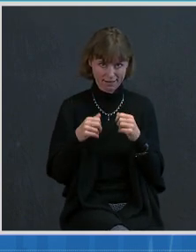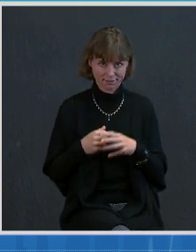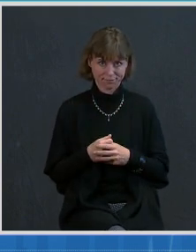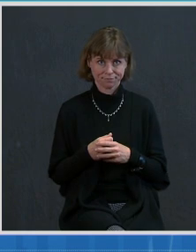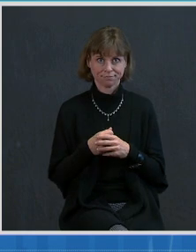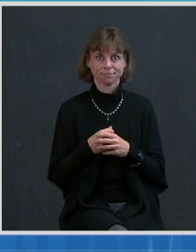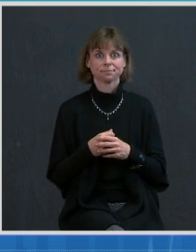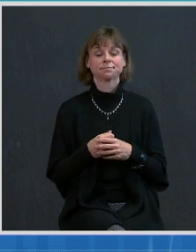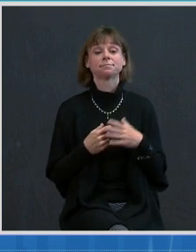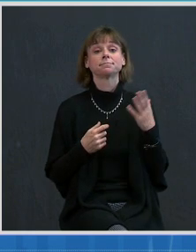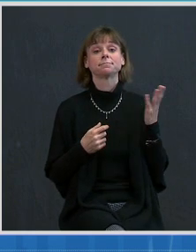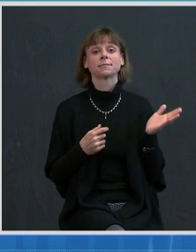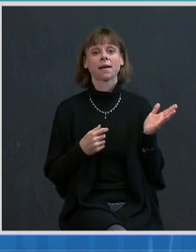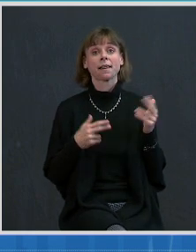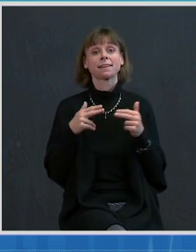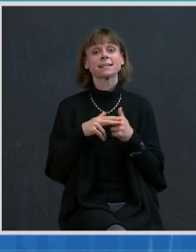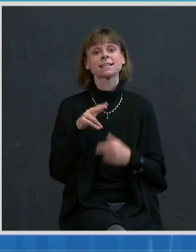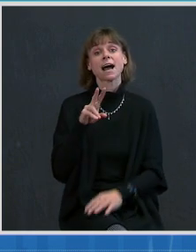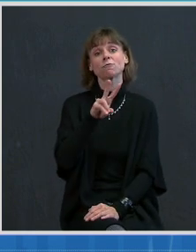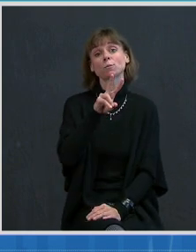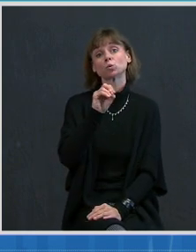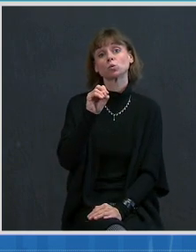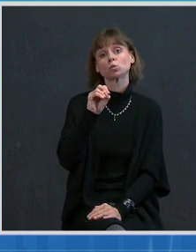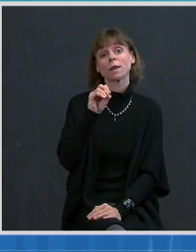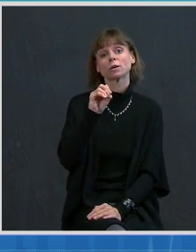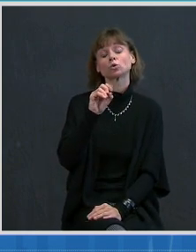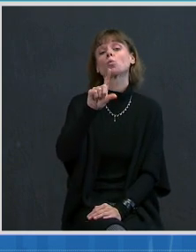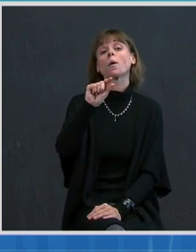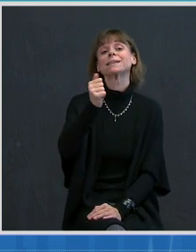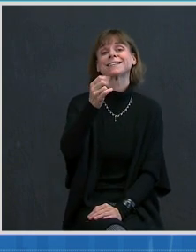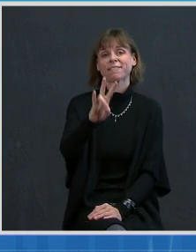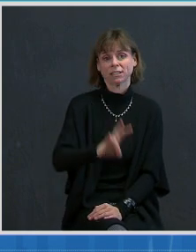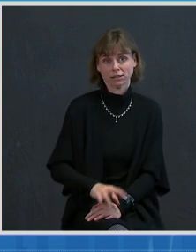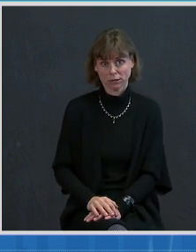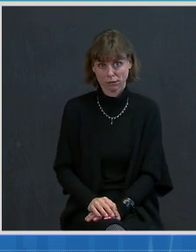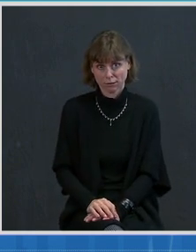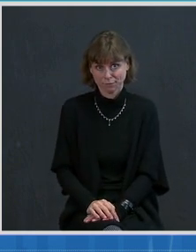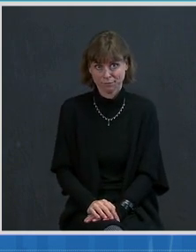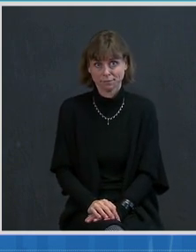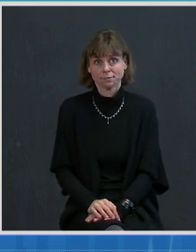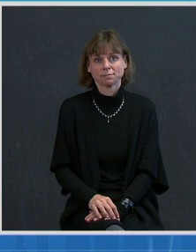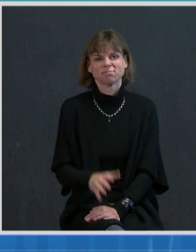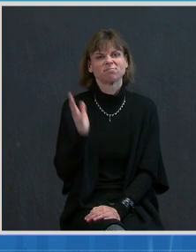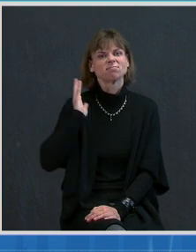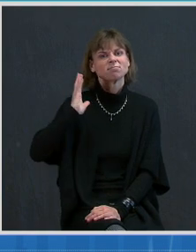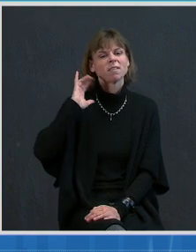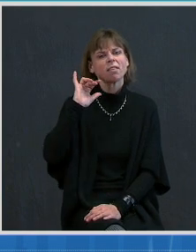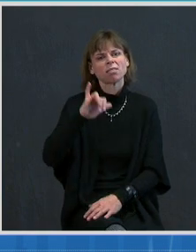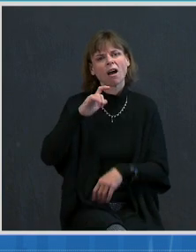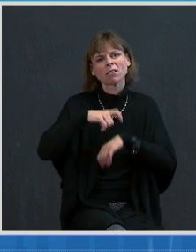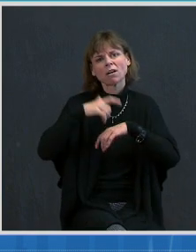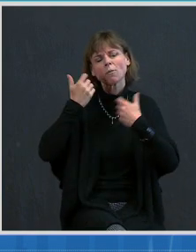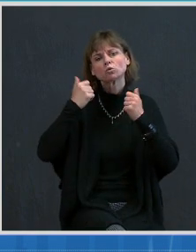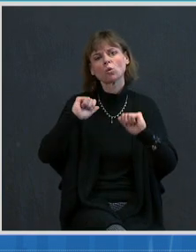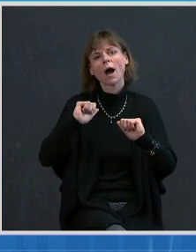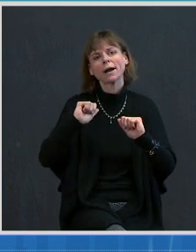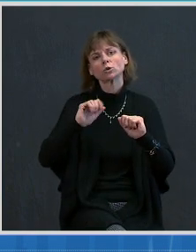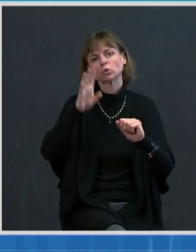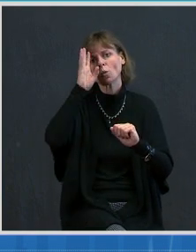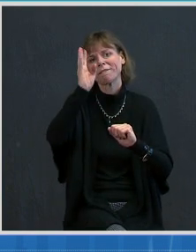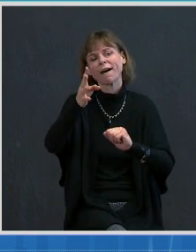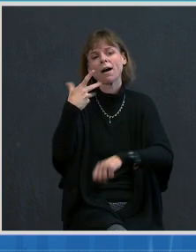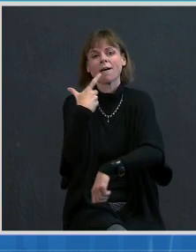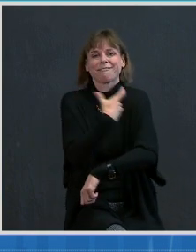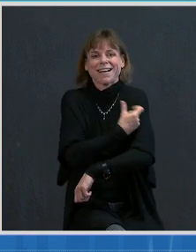This is a slide from 2017, when we were attempting to make a vaccine for MERS,